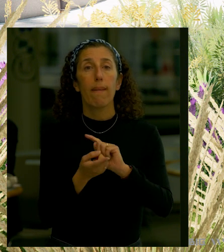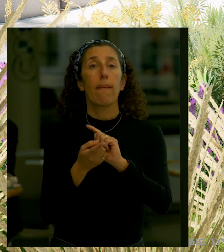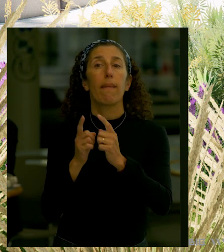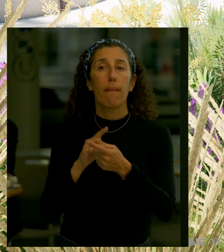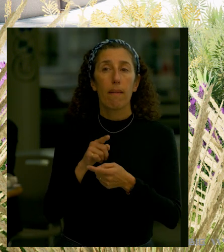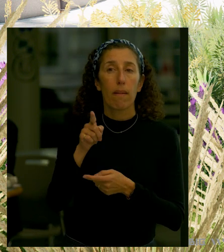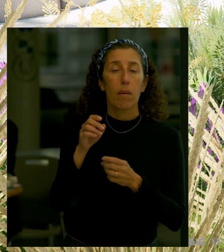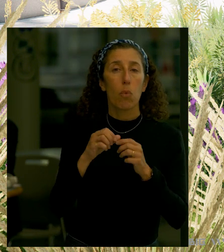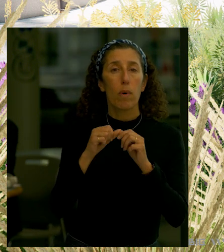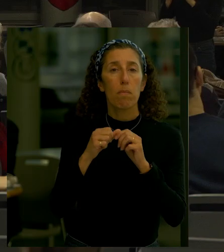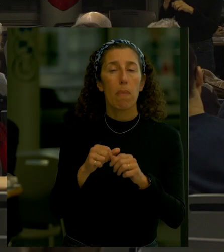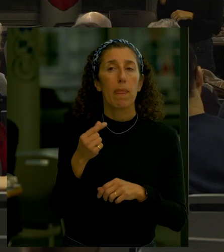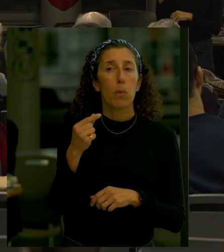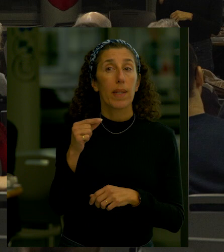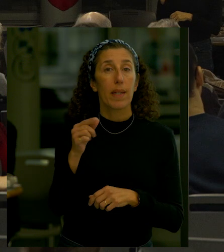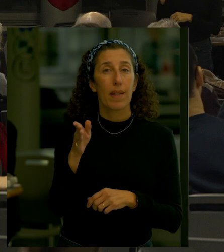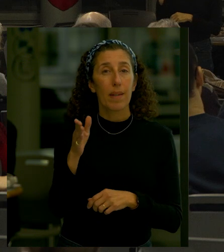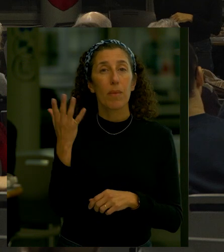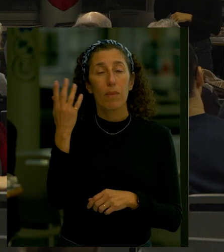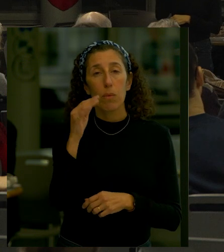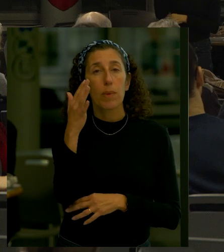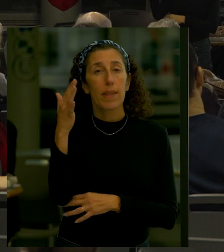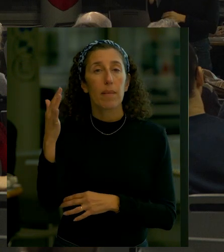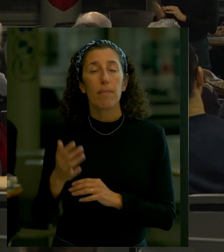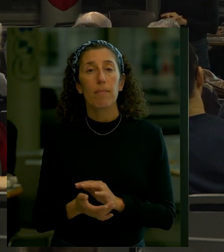to again continue that green theme with plantings and trees